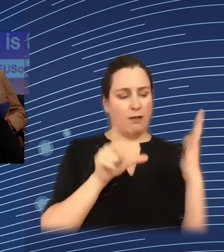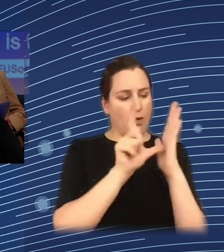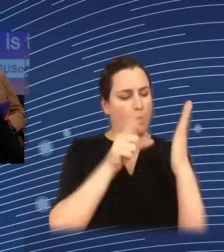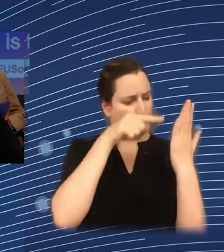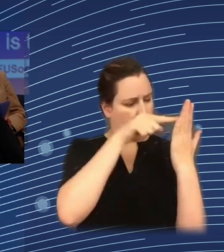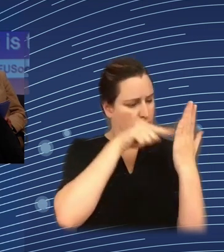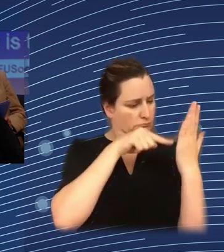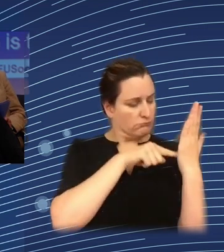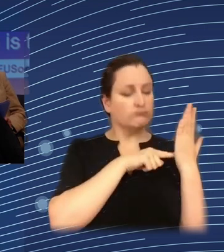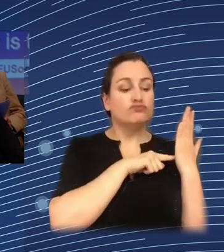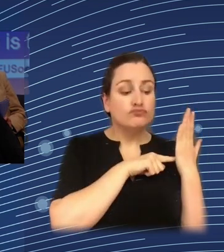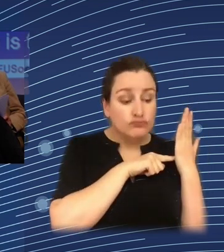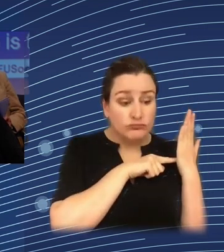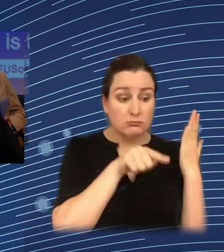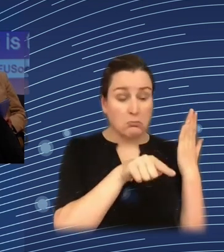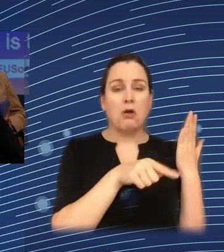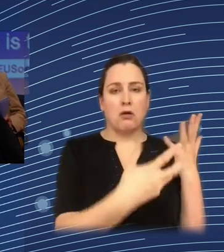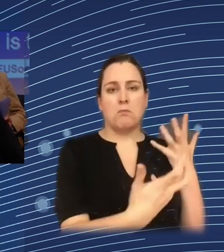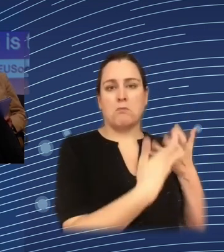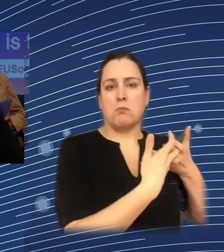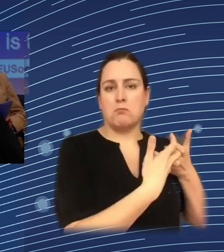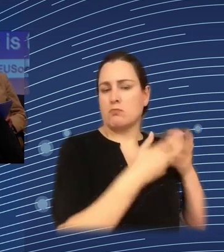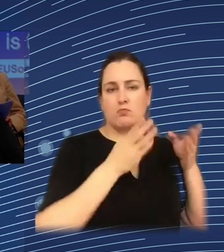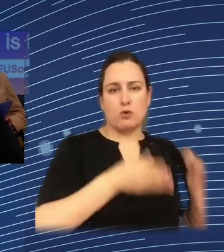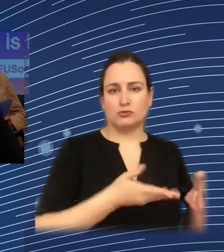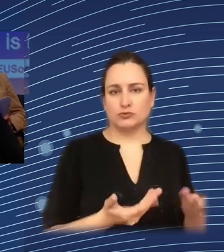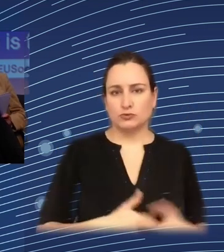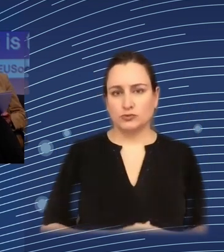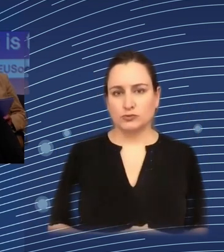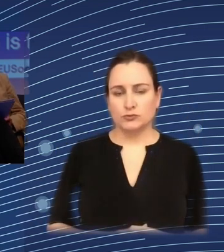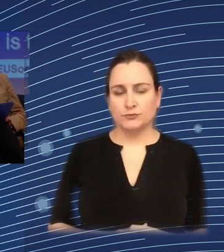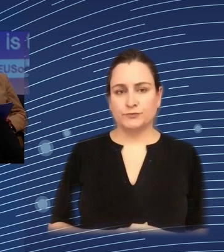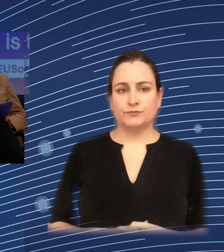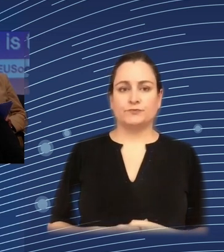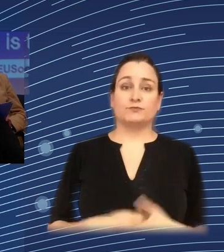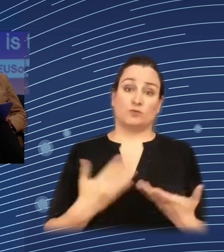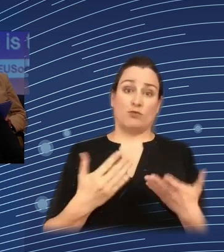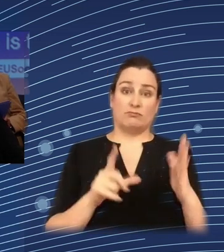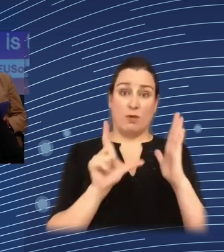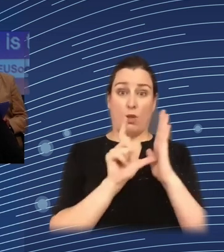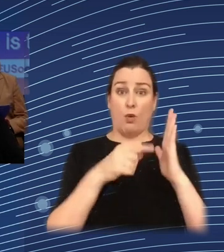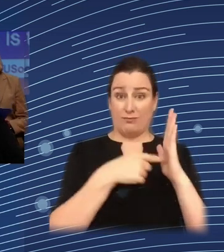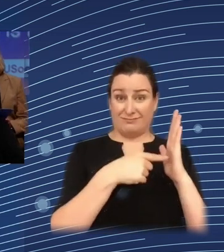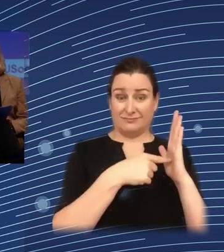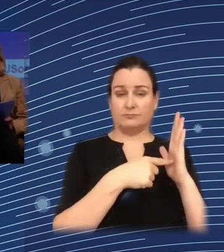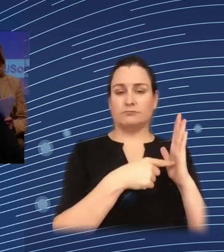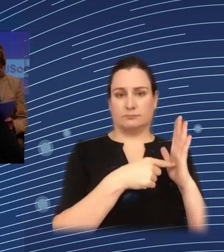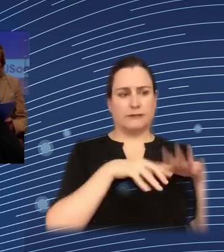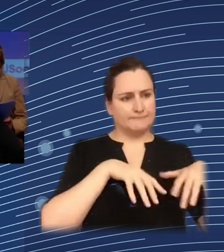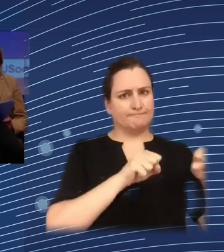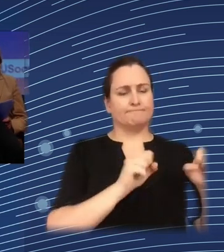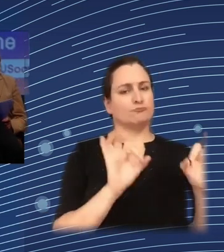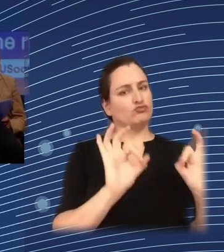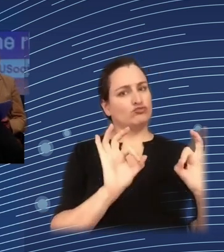what i can say we need law to to act in the right way um